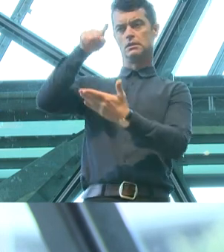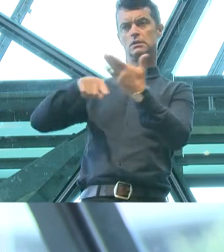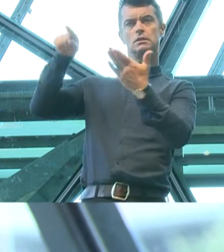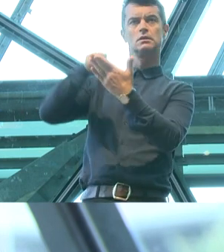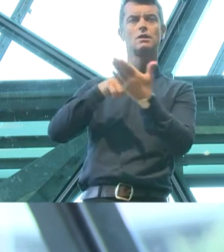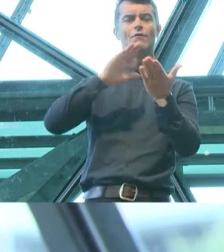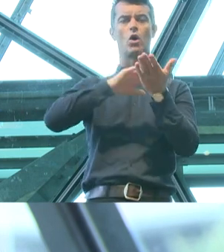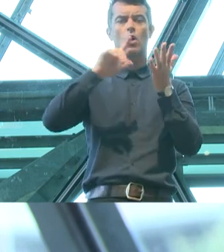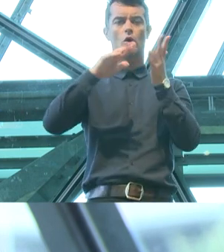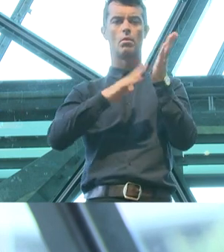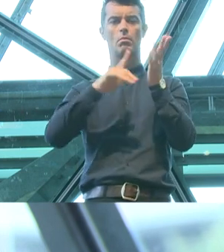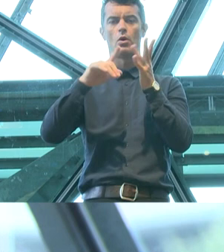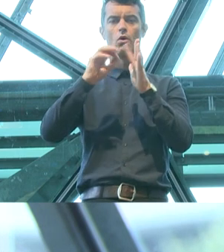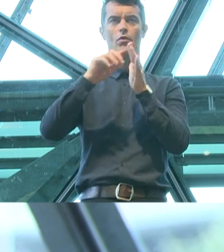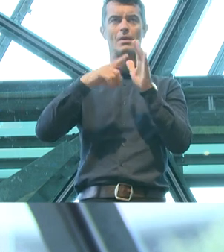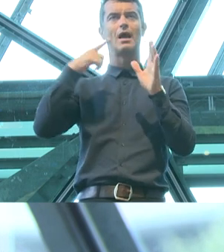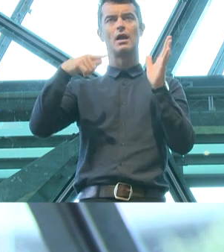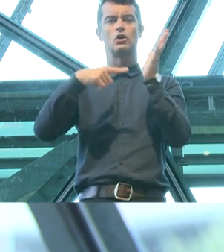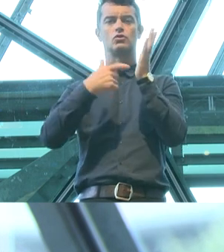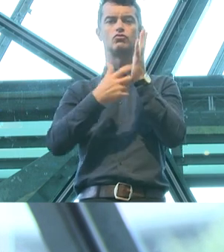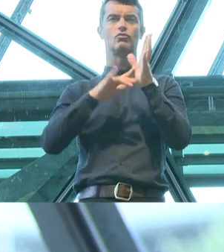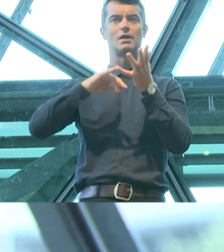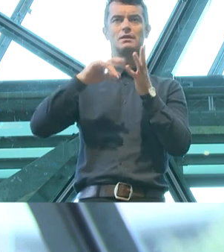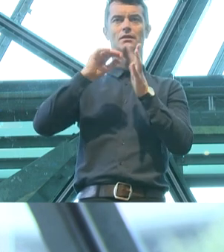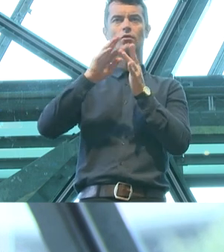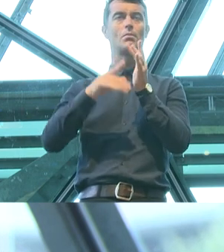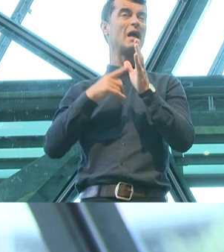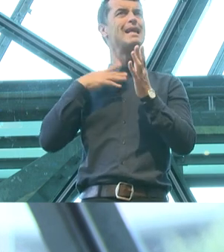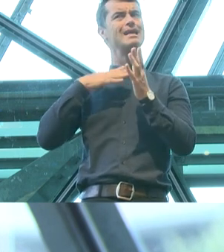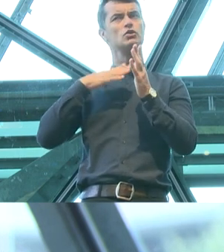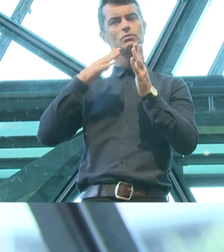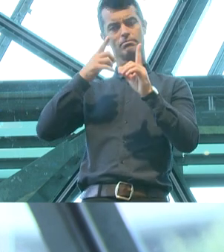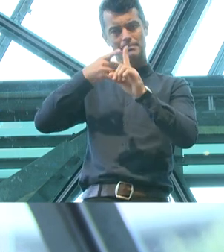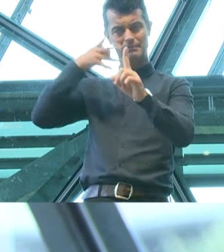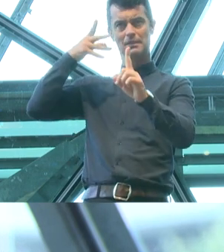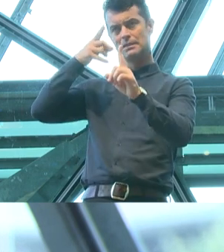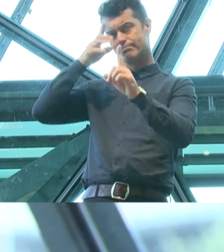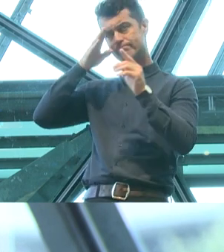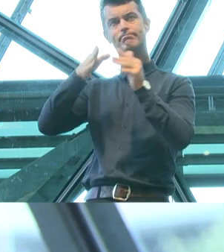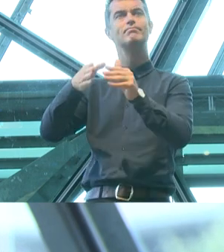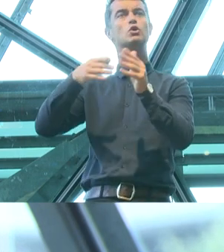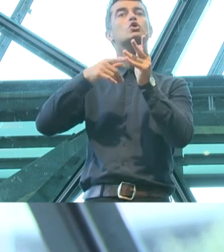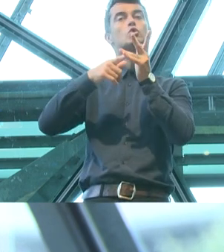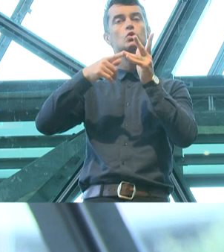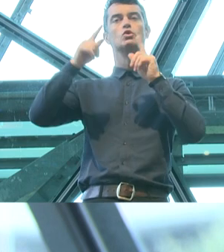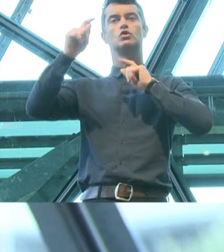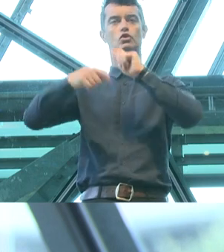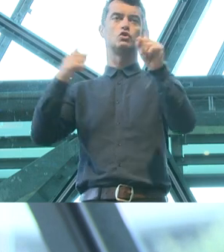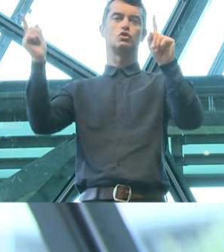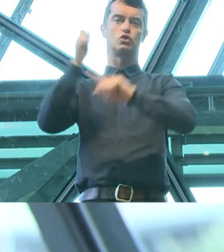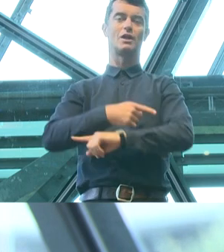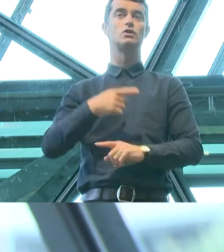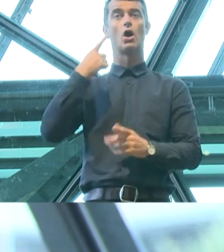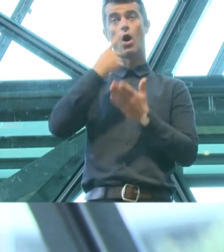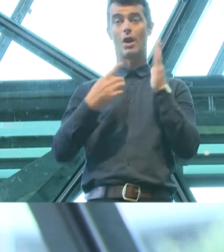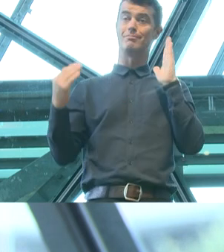transphobia. You have to address it explicitly for anything to change. The only mandatory requirement of Safe Schools